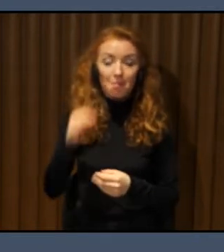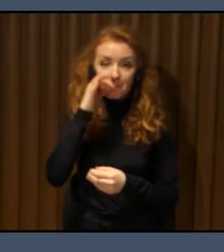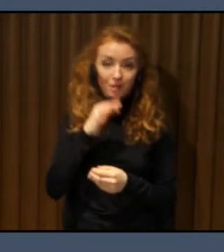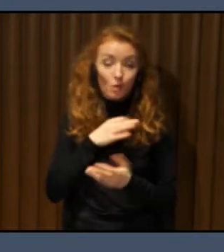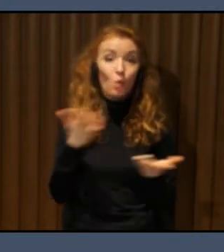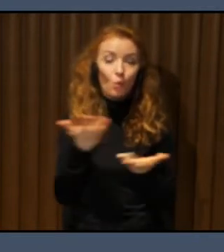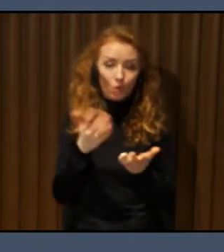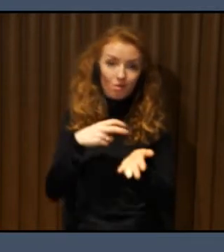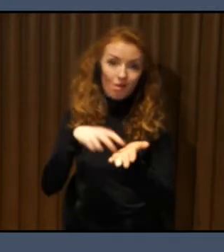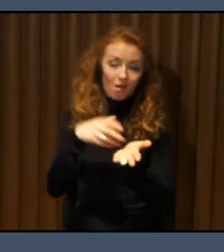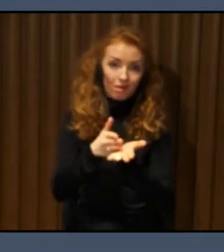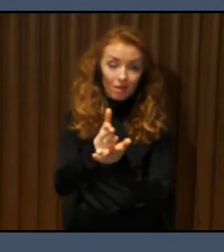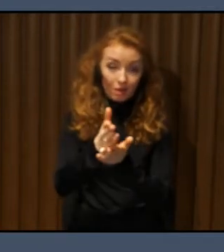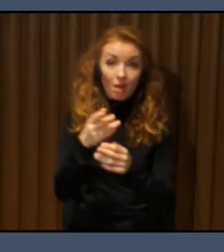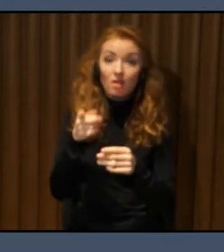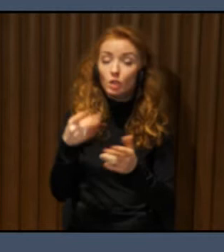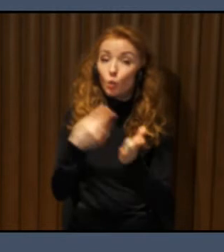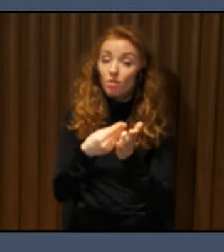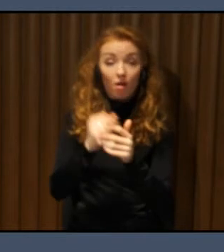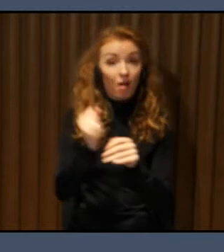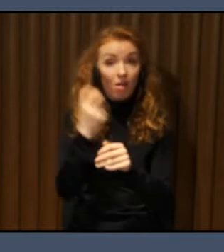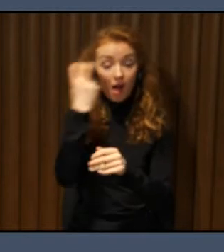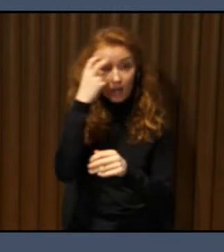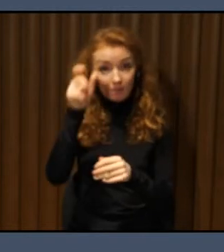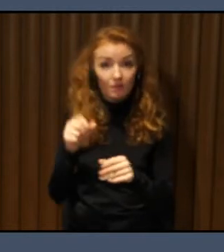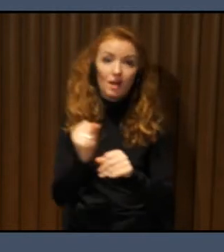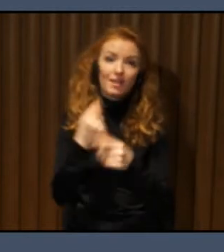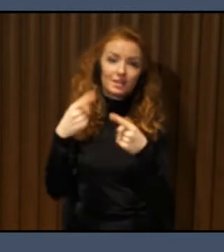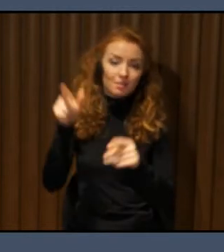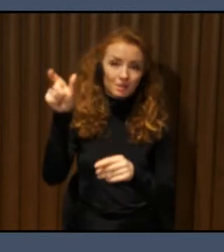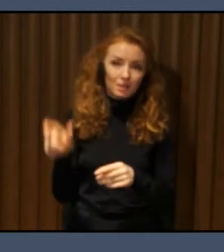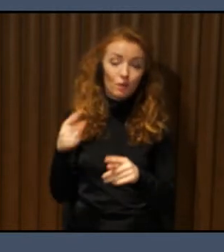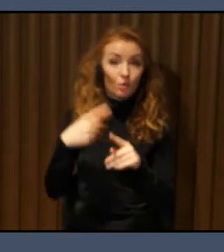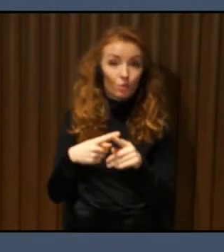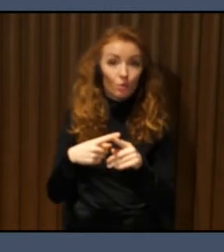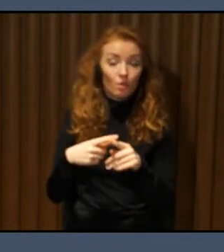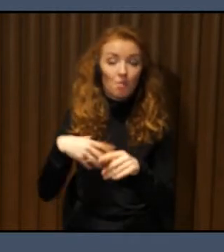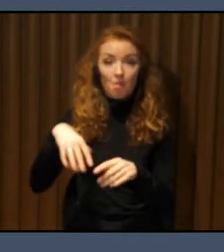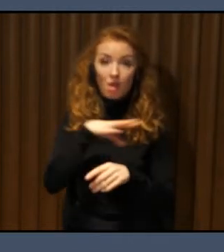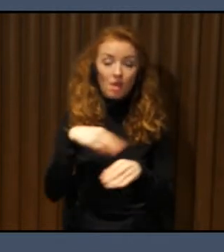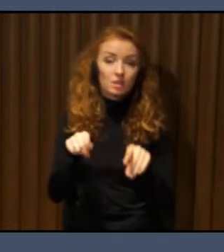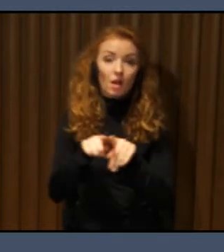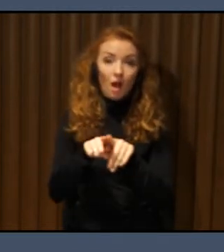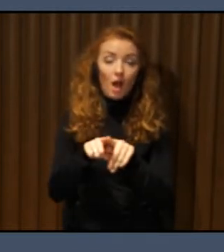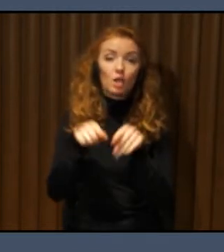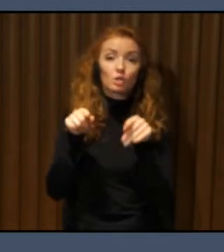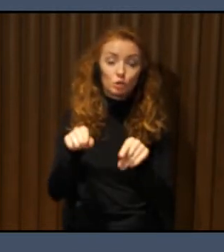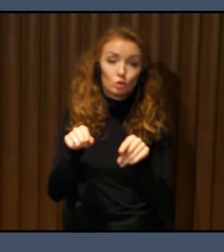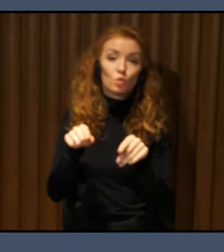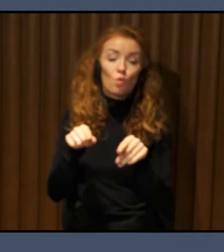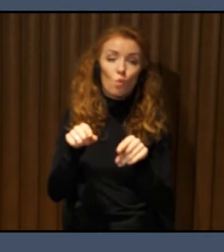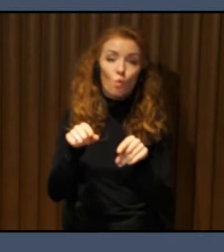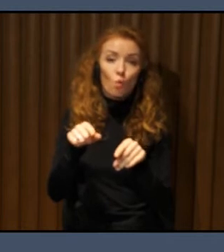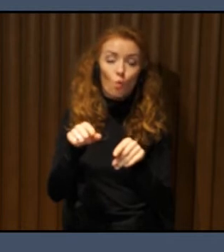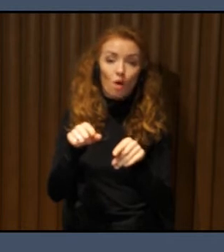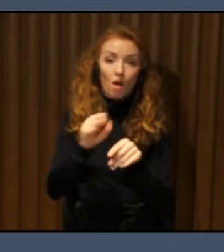dedicated user interfaces and user experience. So it means the interface of the app is different according to